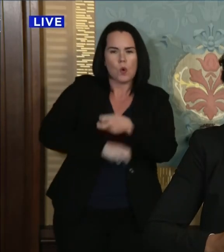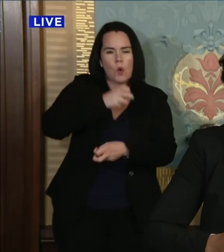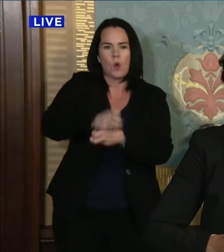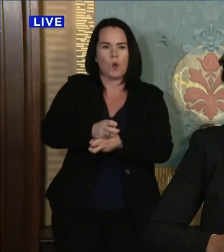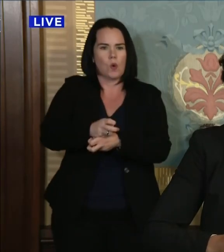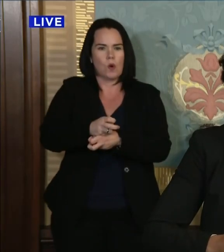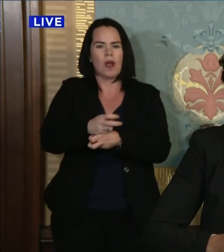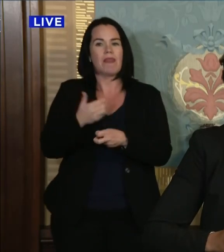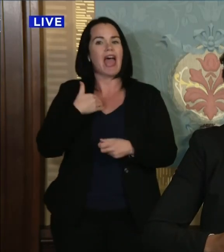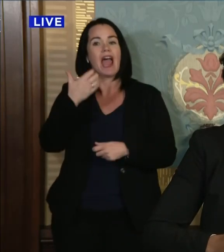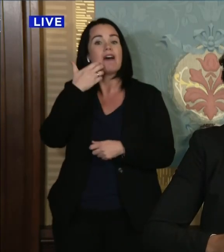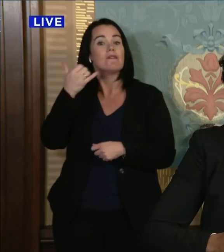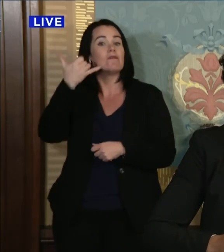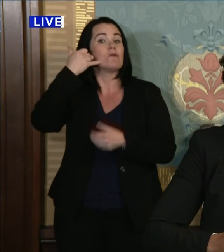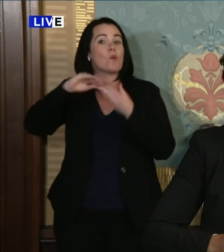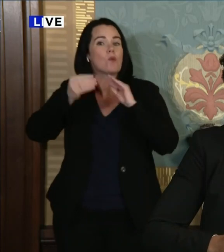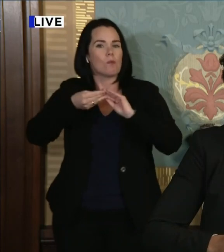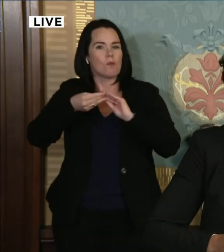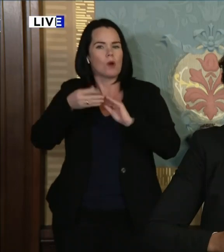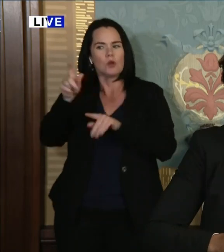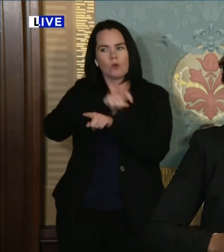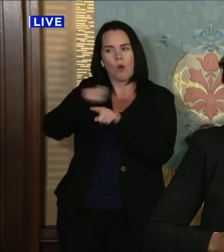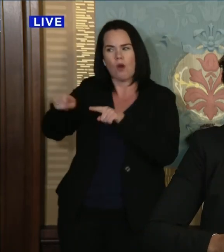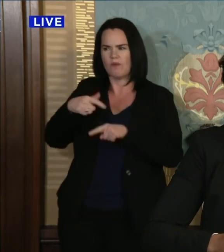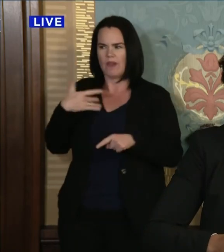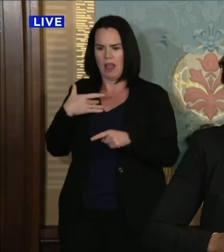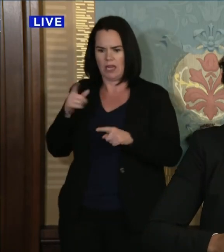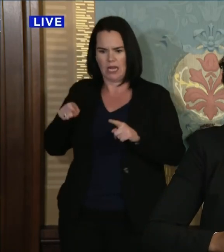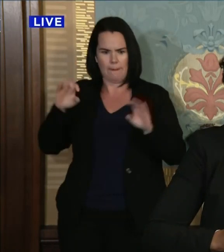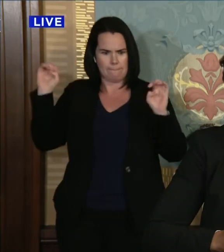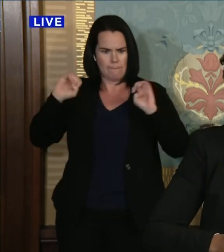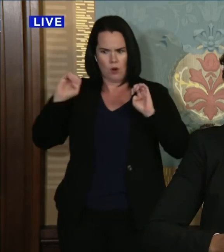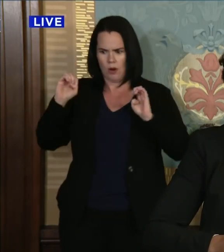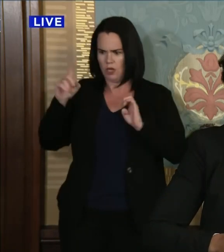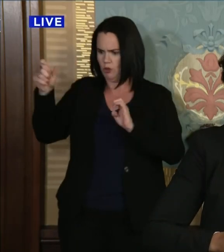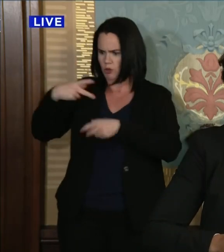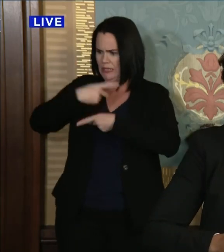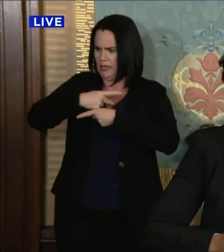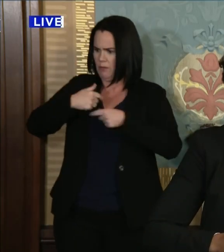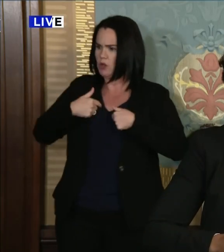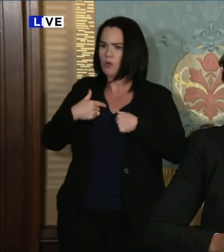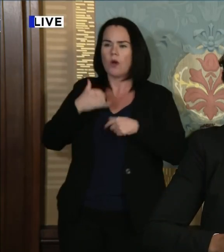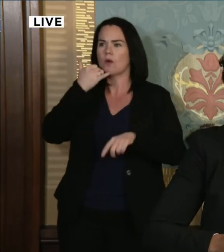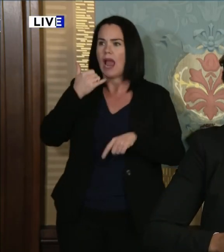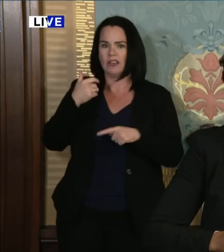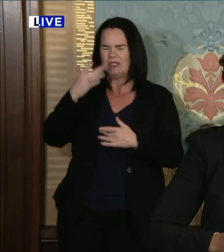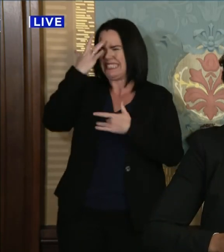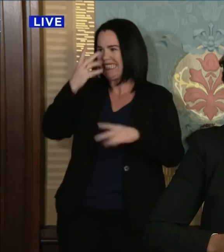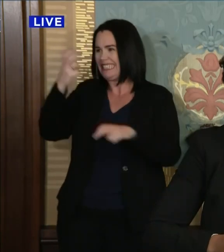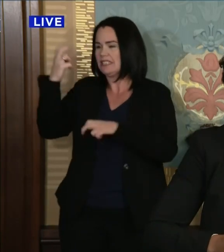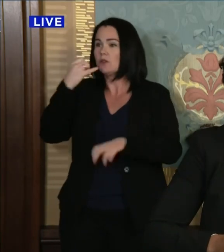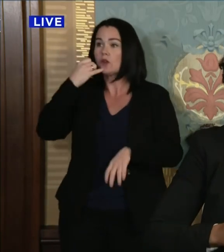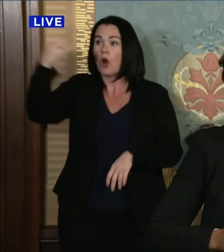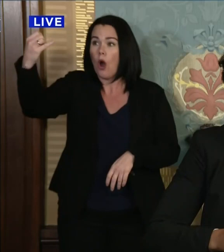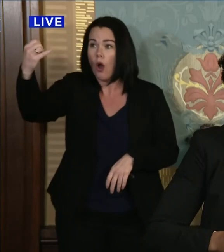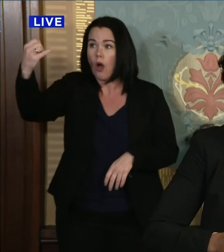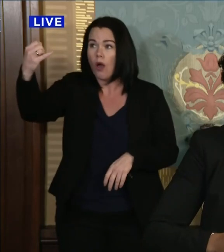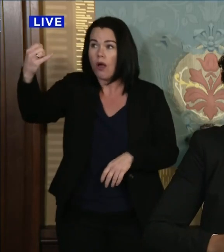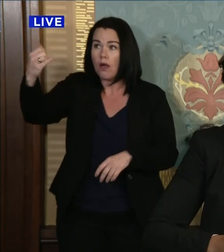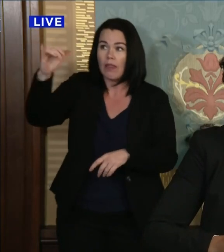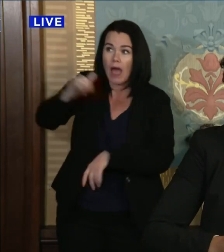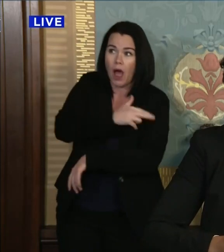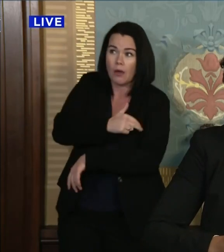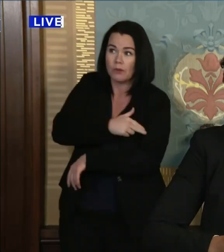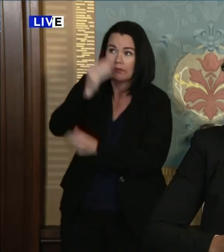If you think you need urgent medical care and are very sick you can call first a hospital to identify if you should